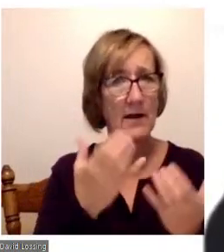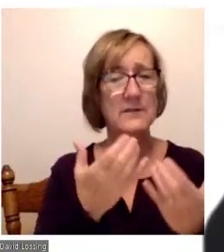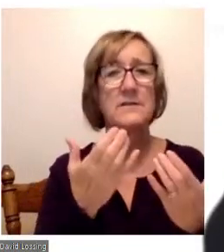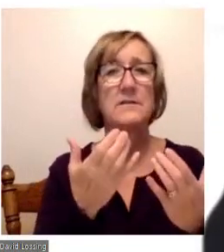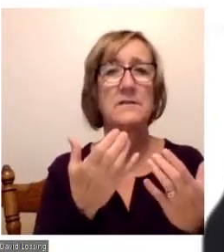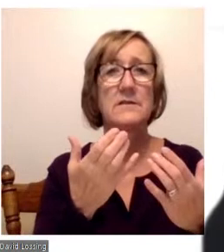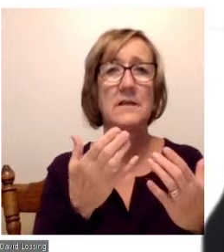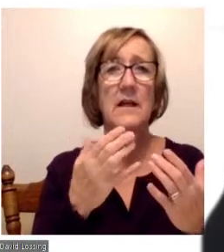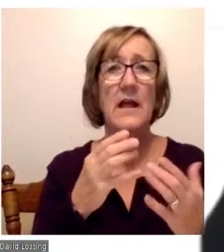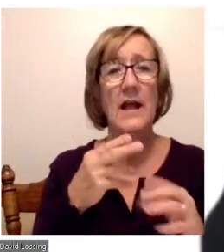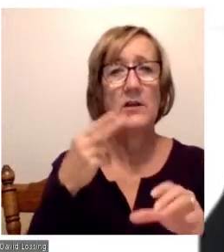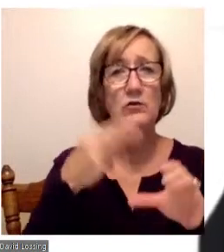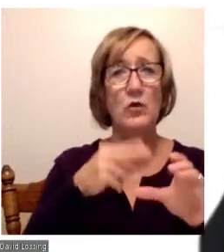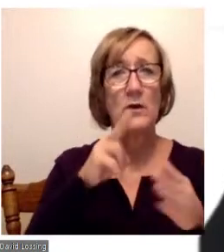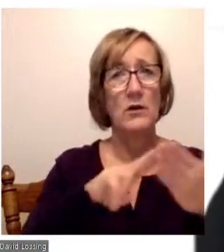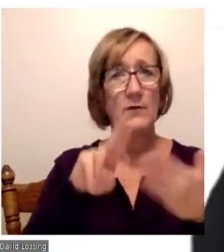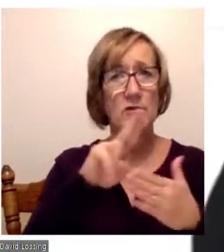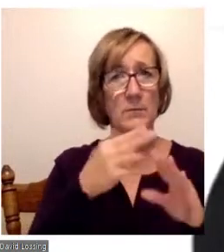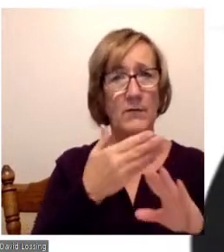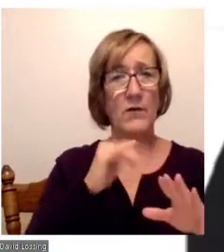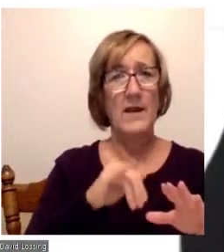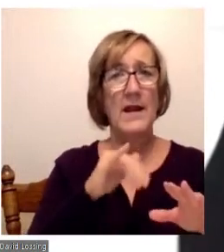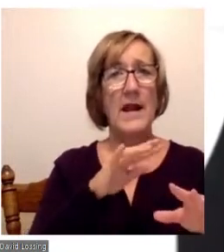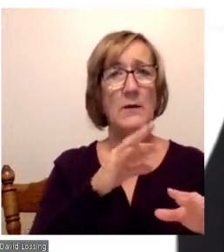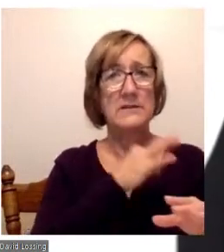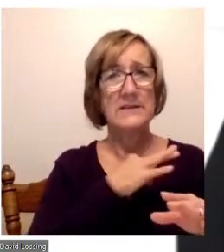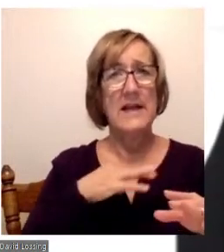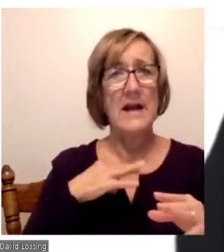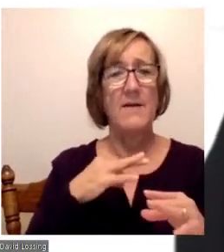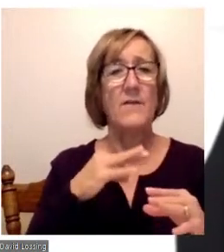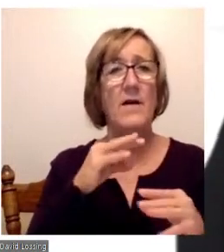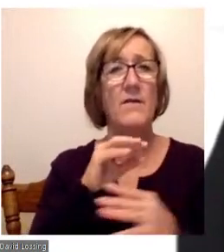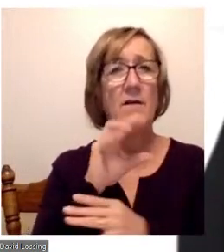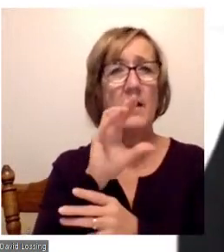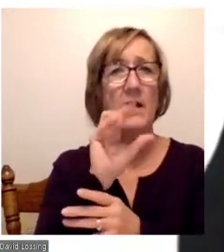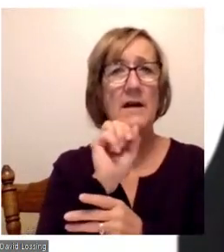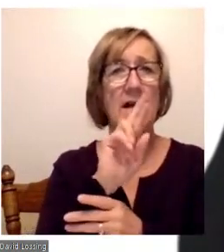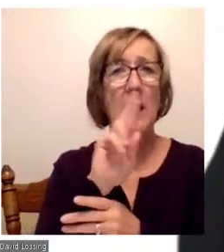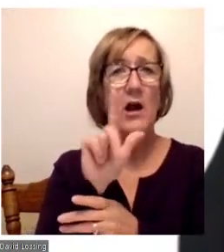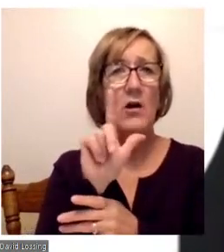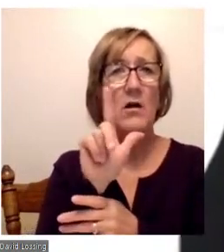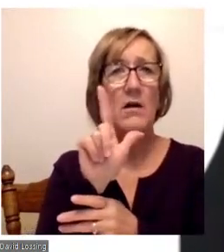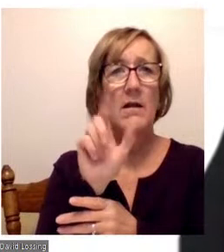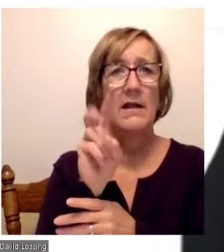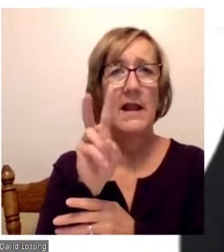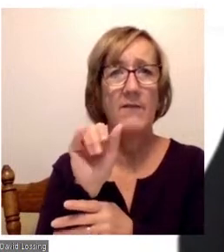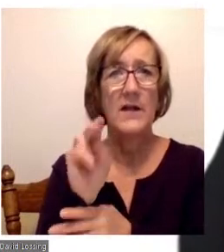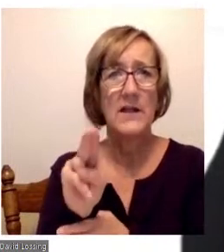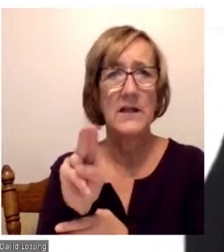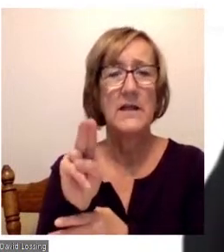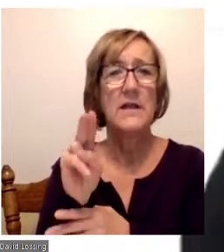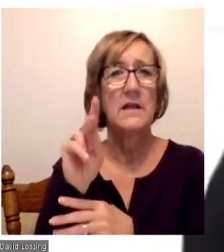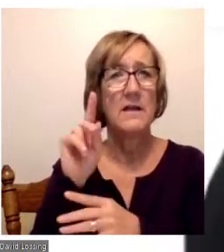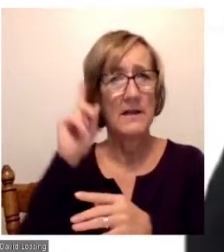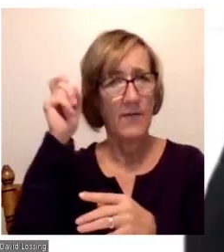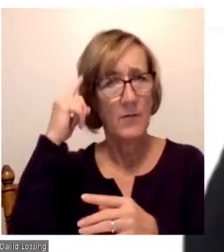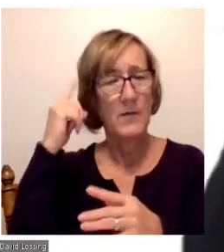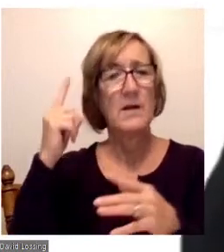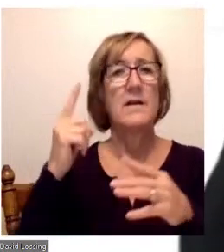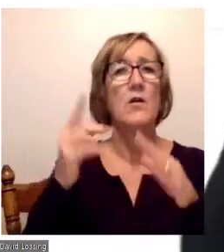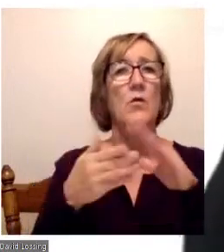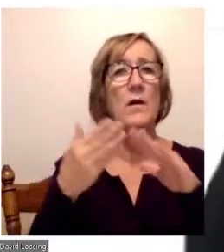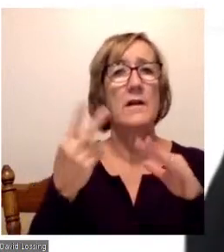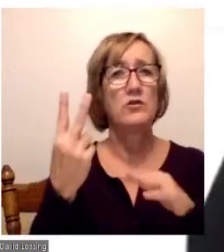to joining the university, I was on the staff of U.S. Senator Carl Levin, where I served for nearly nine years, running two of his congressional offices.